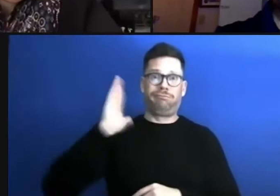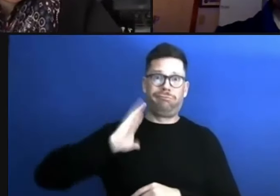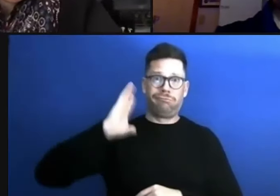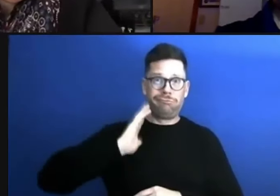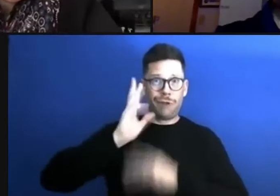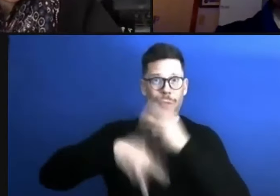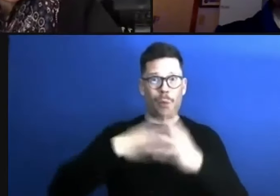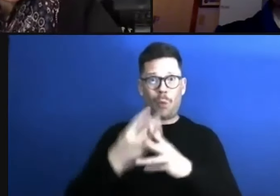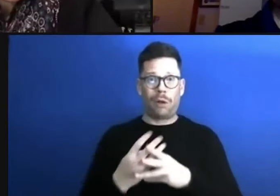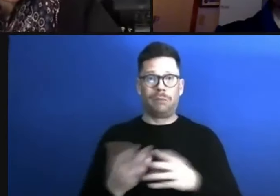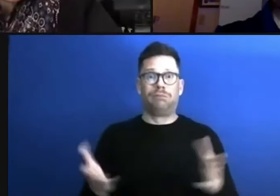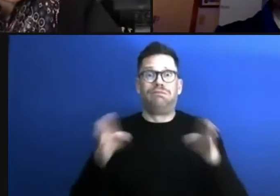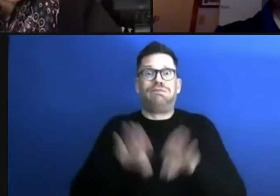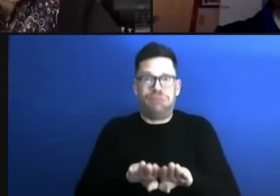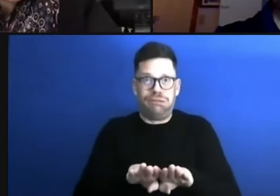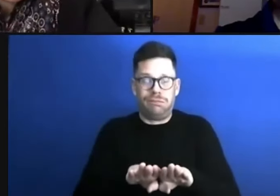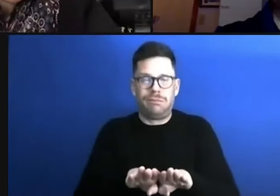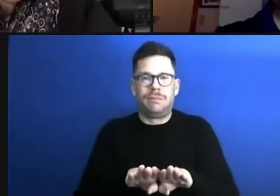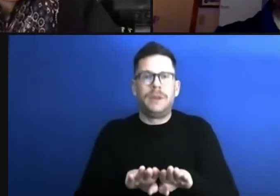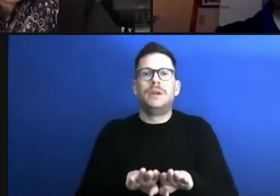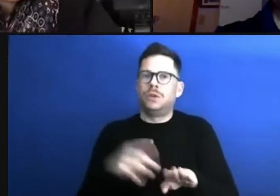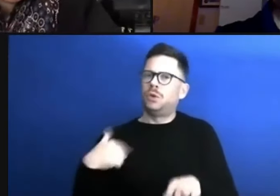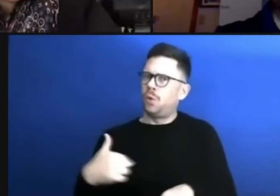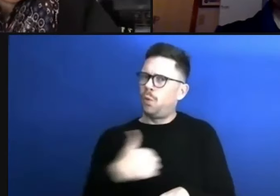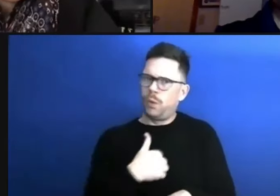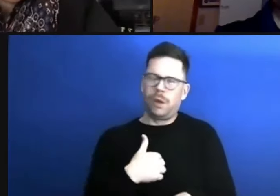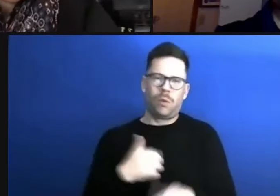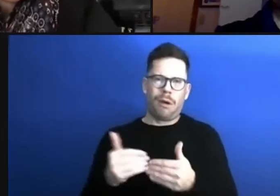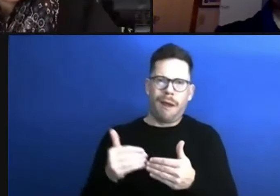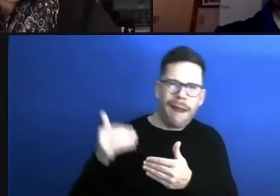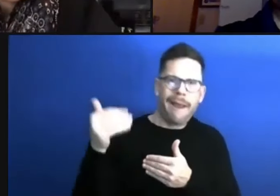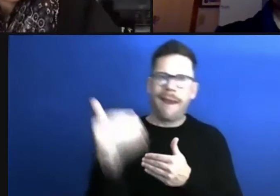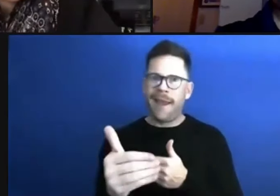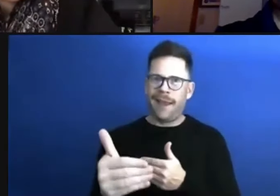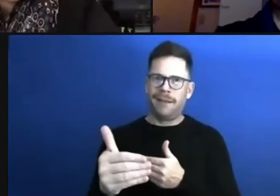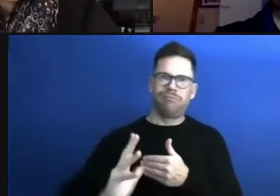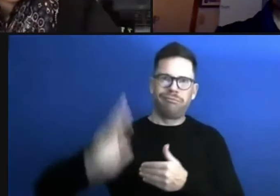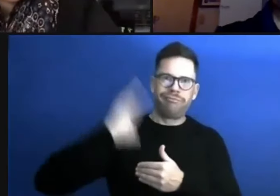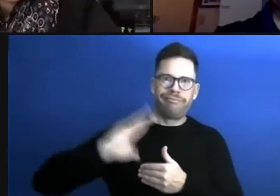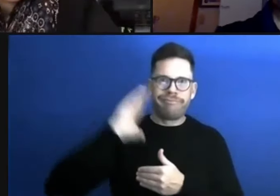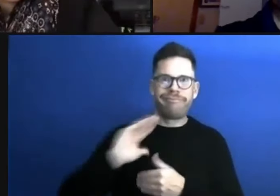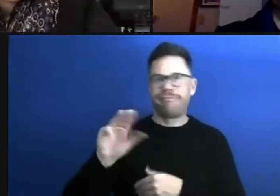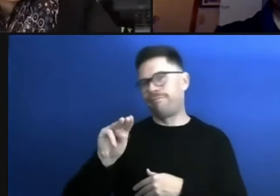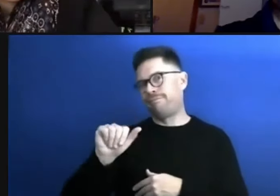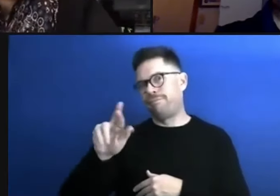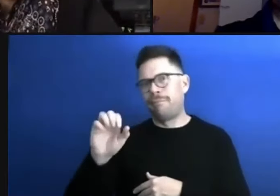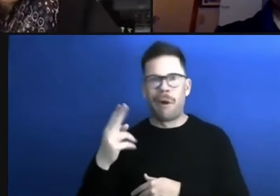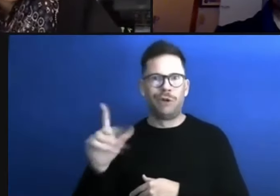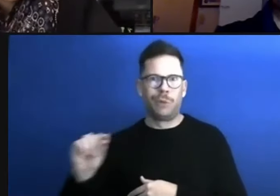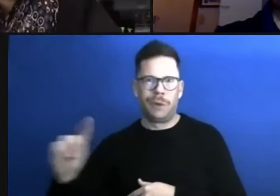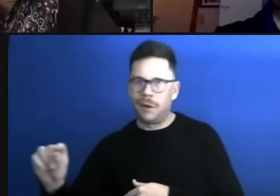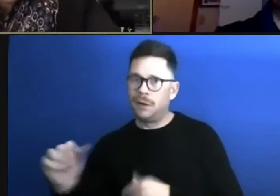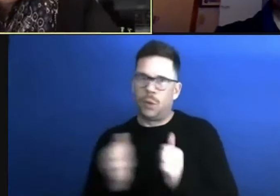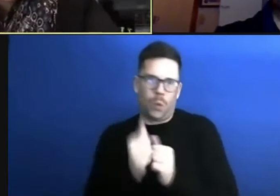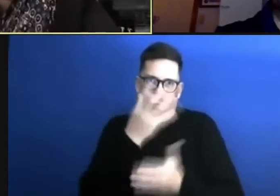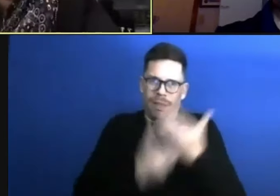pieces in play that we already had. So we were already well ahead of the game, and I appreciate you and your team, because without that, it wouldn't have happened. So thank you.